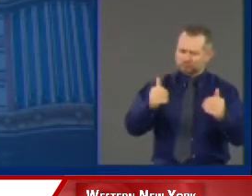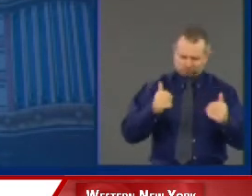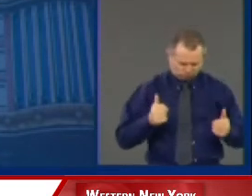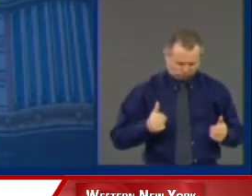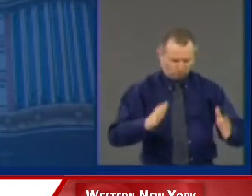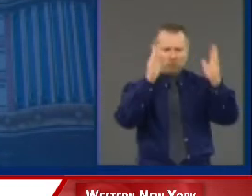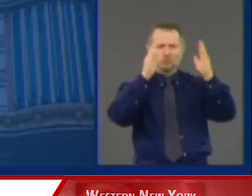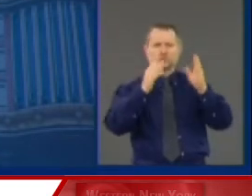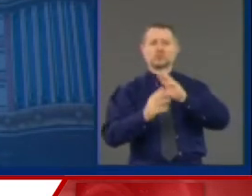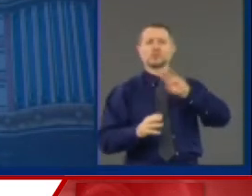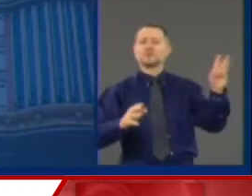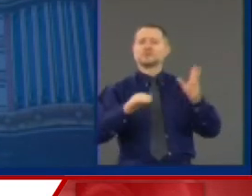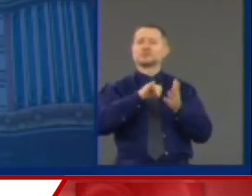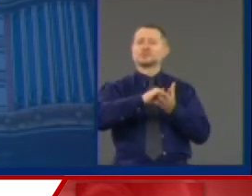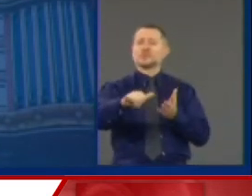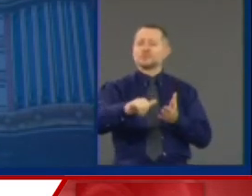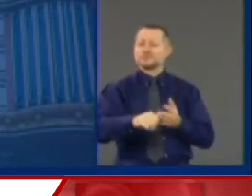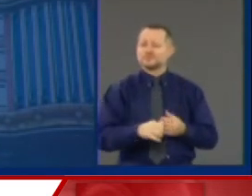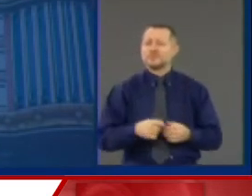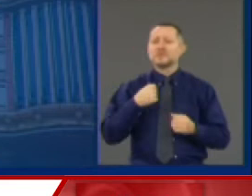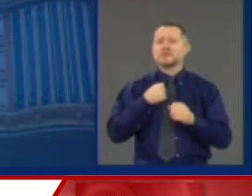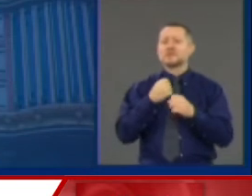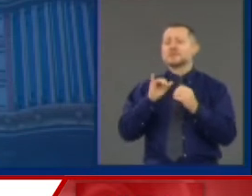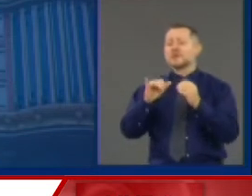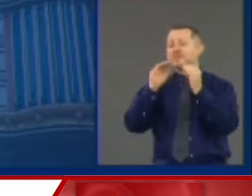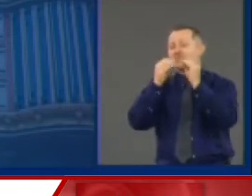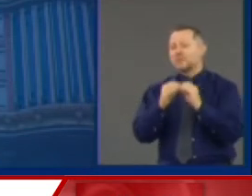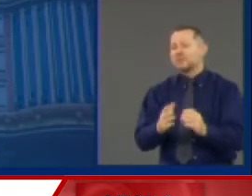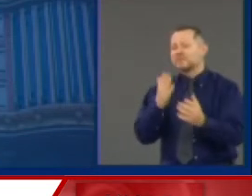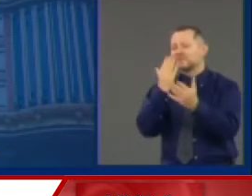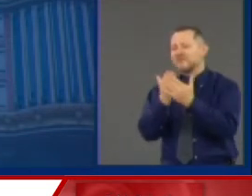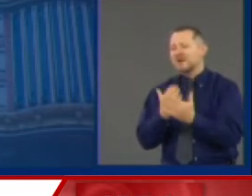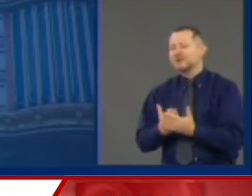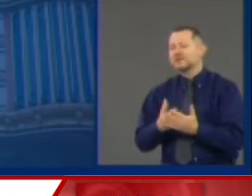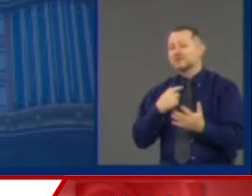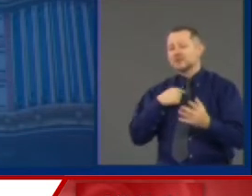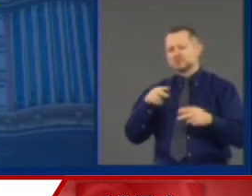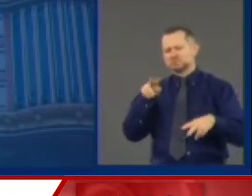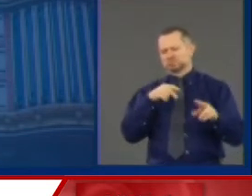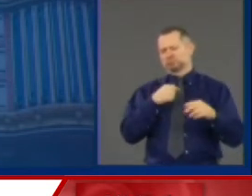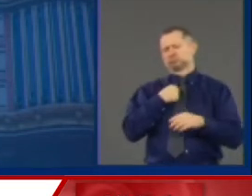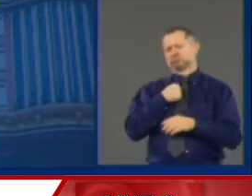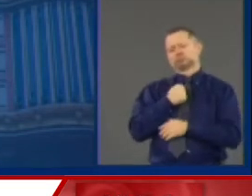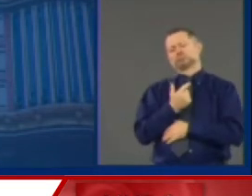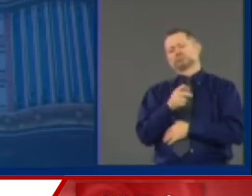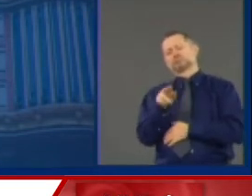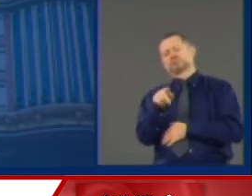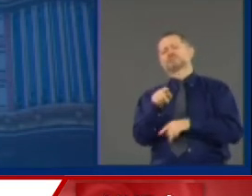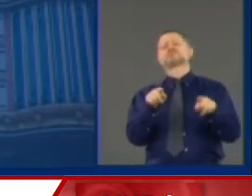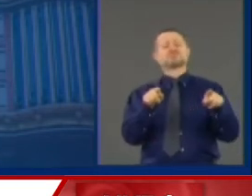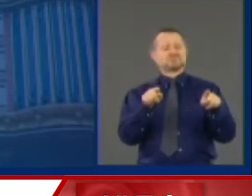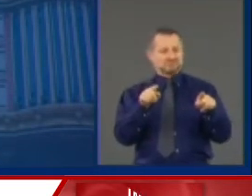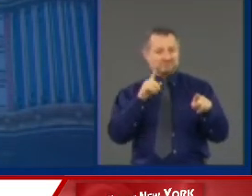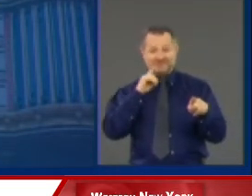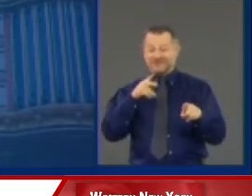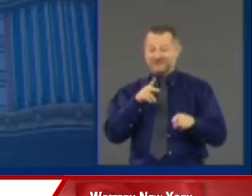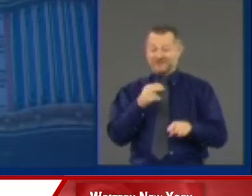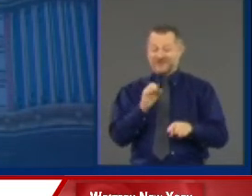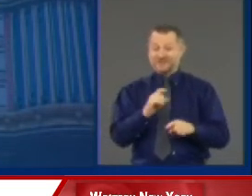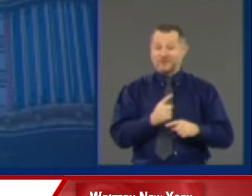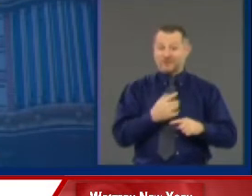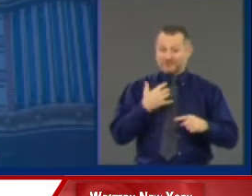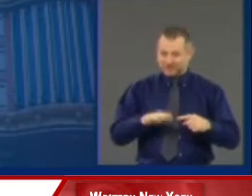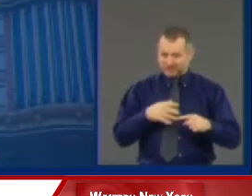the data that we've been tabulating during phase one in Western New York.